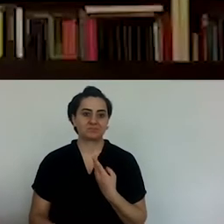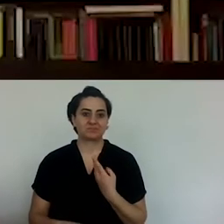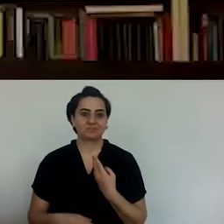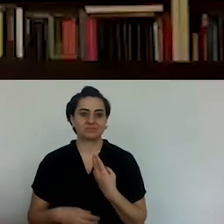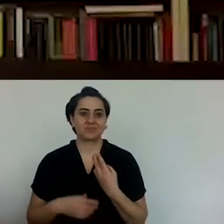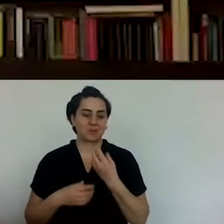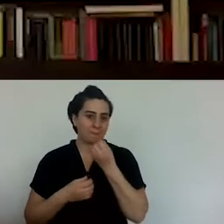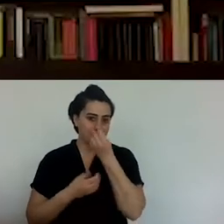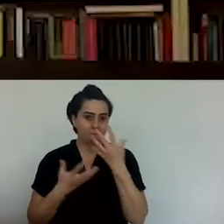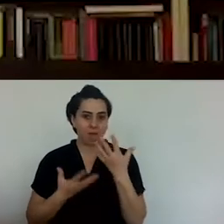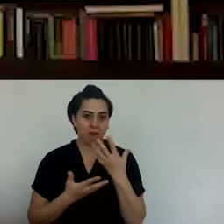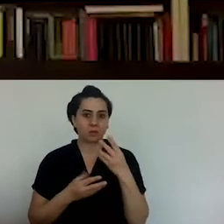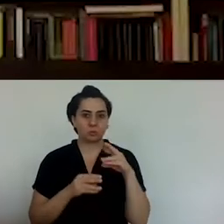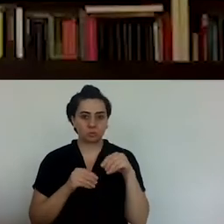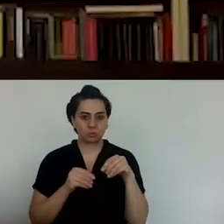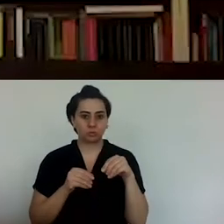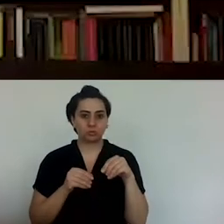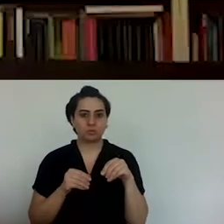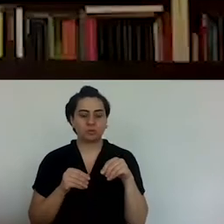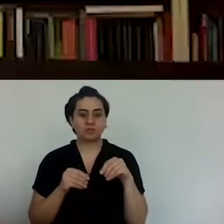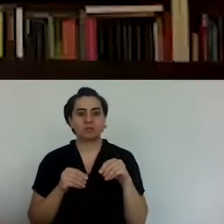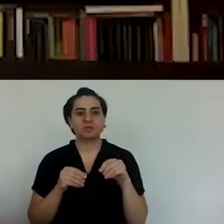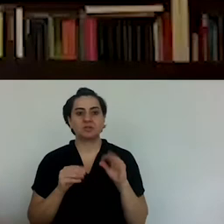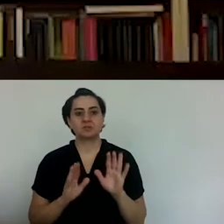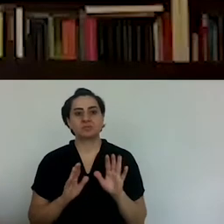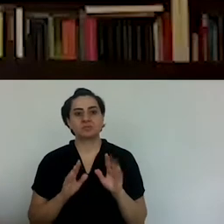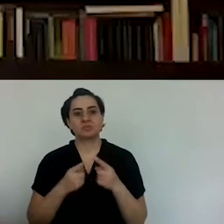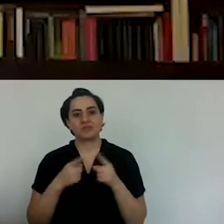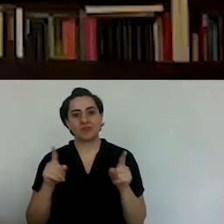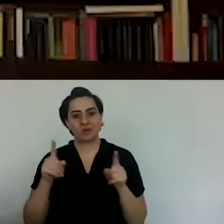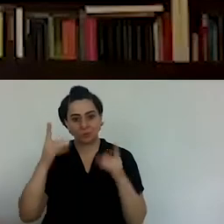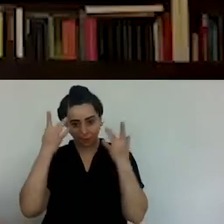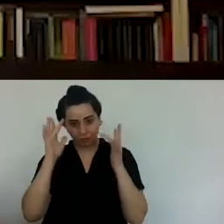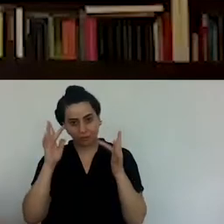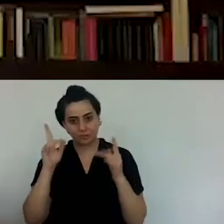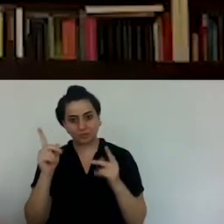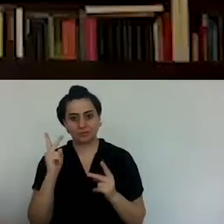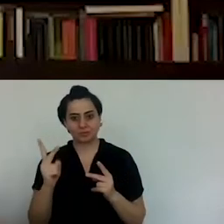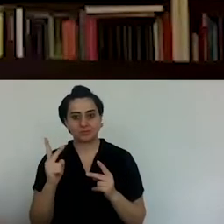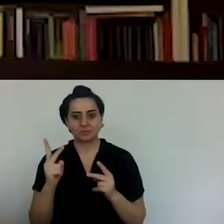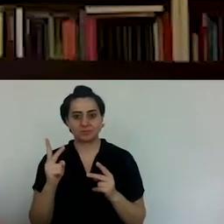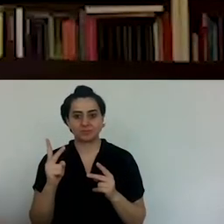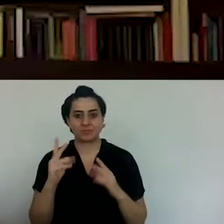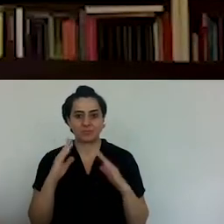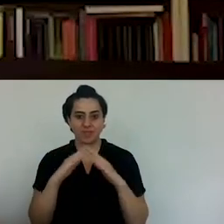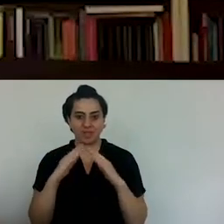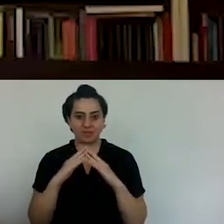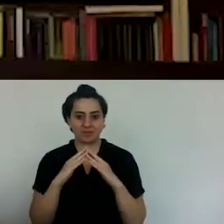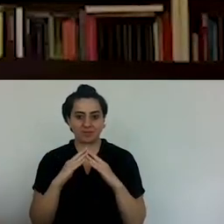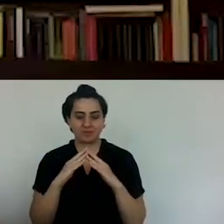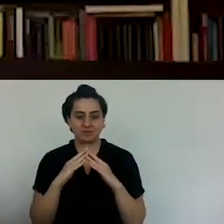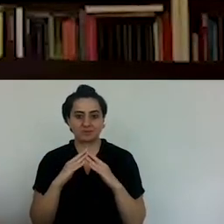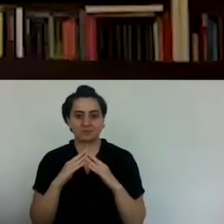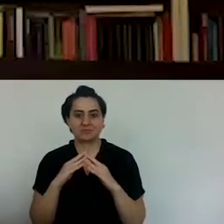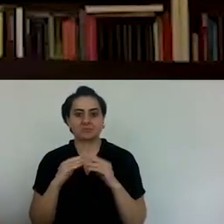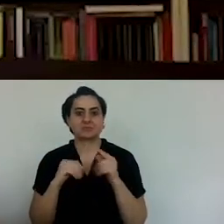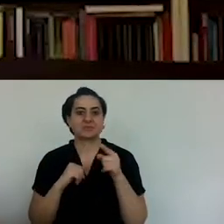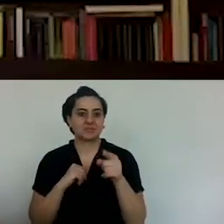with gum. What we eat is more salty, savory.